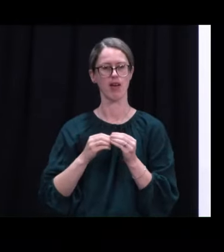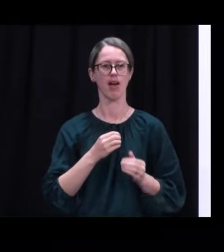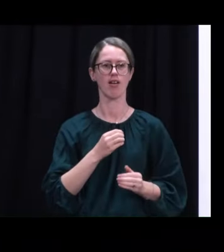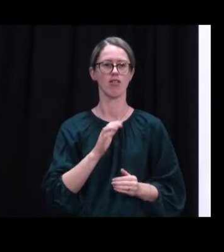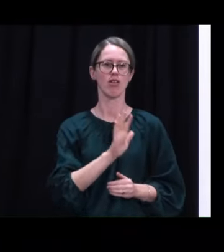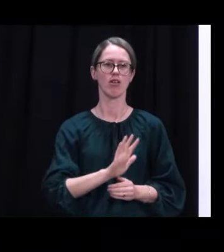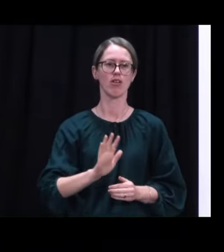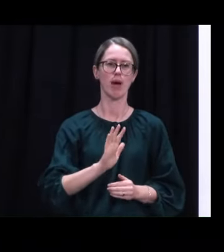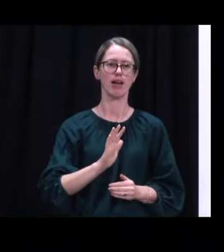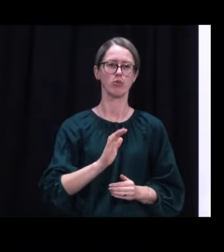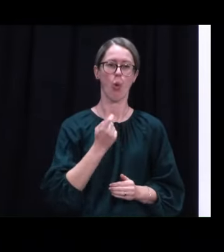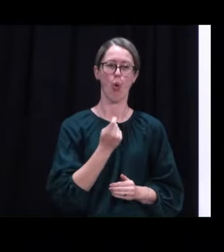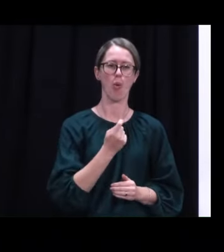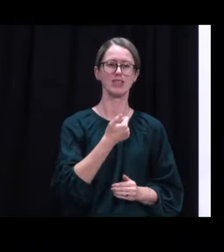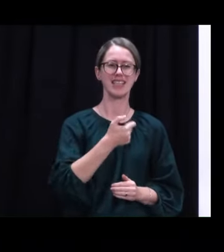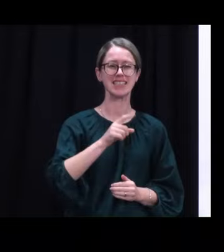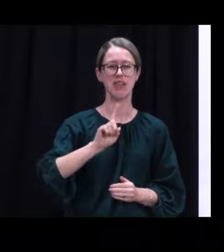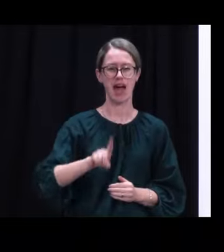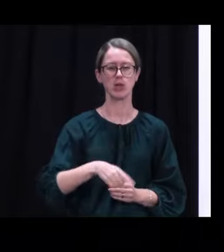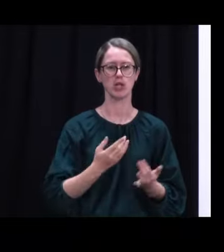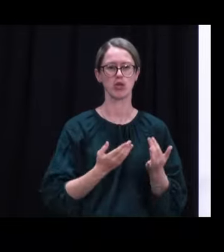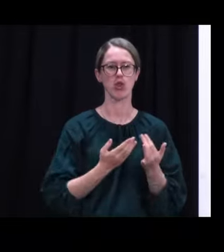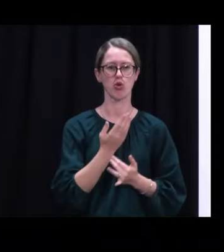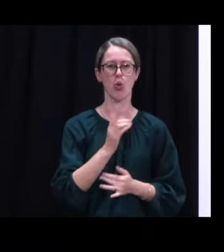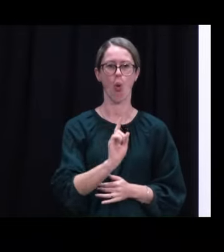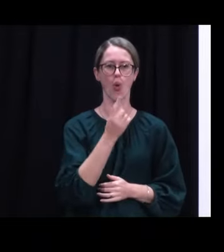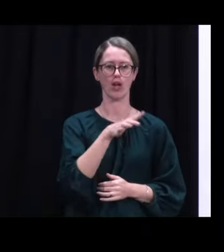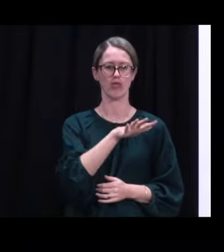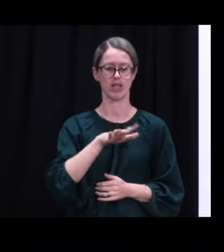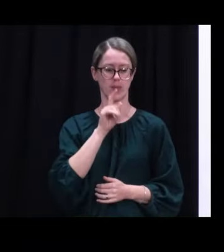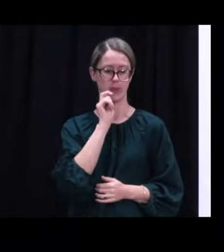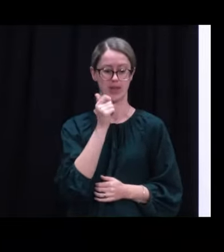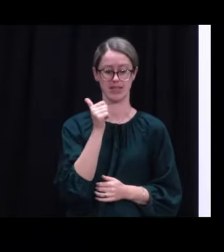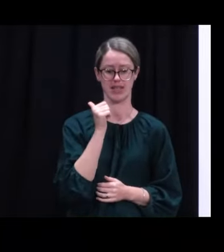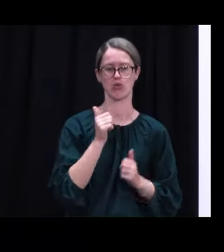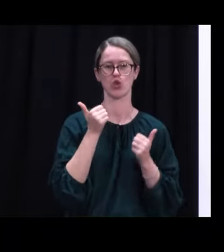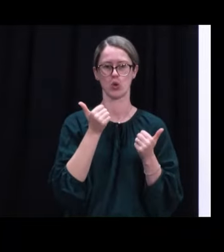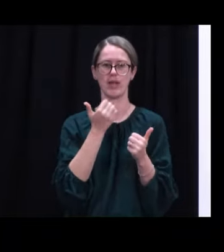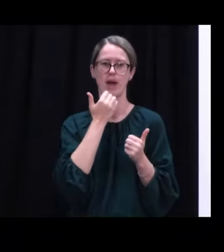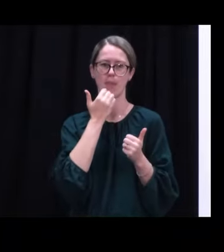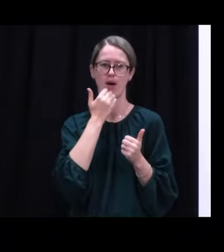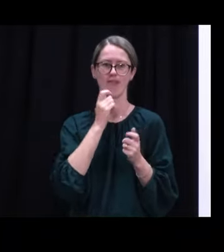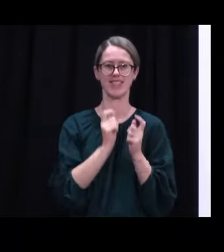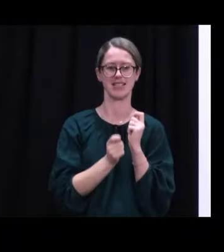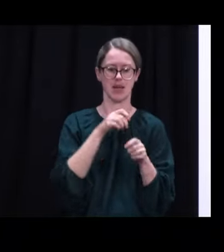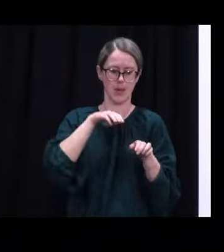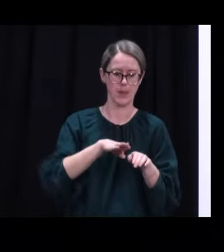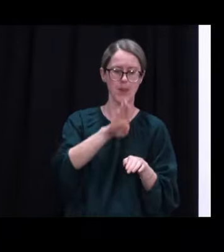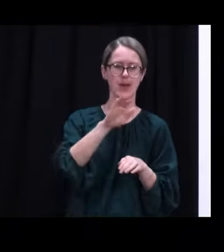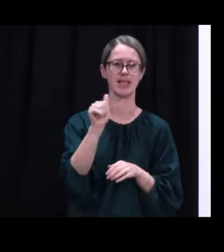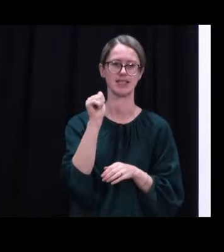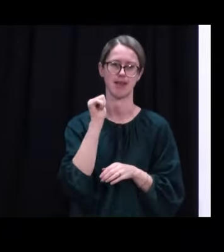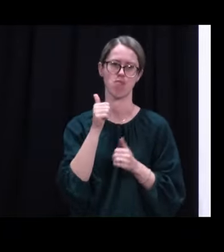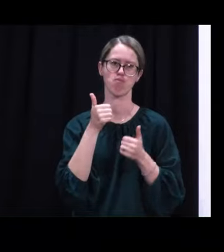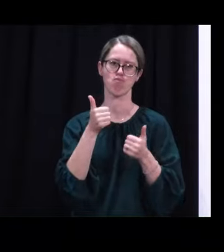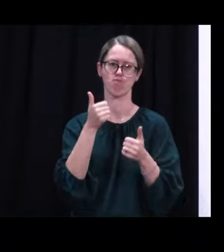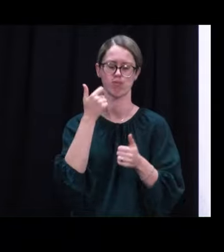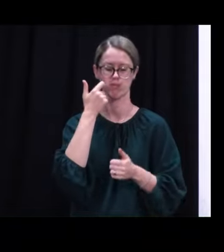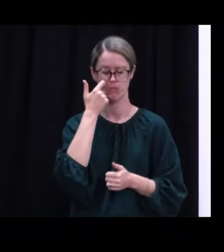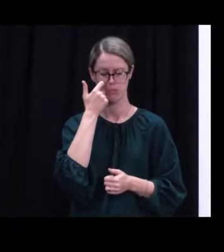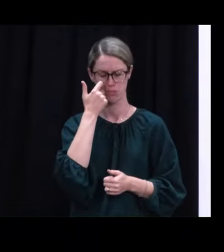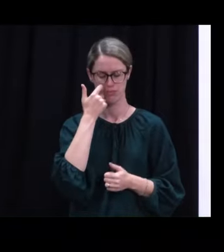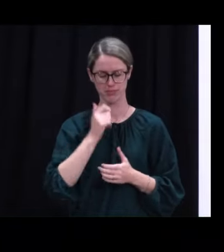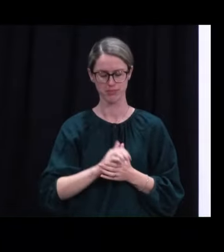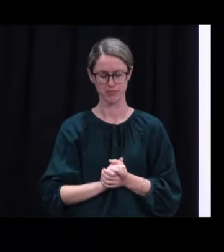swabs were taken across Metro Auckland yesterday. So it's good to see an increase in swabbing in Auckland yesterday. As I noted